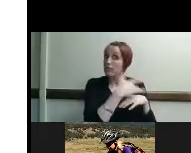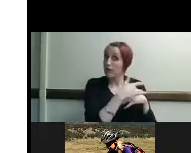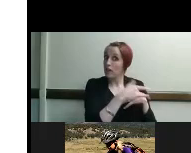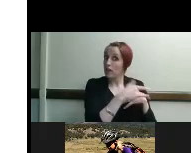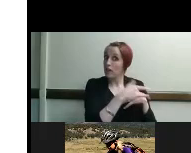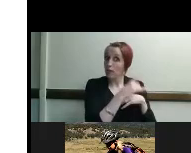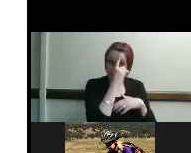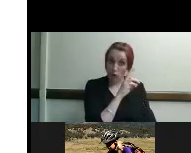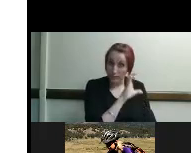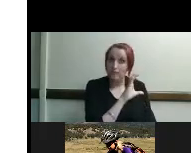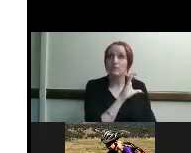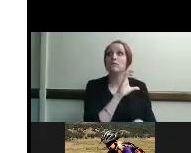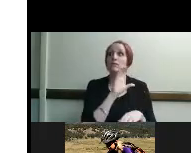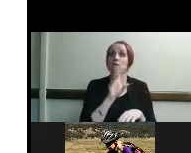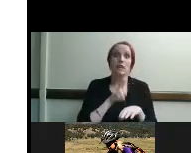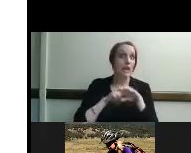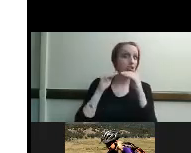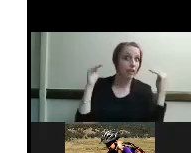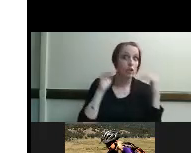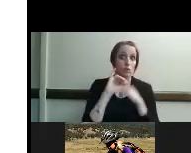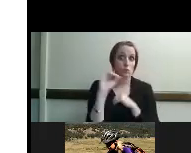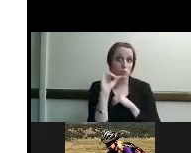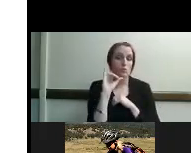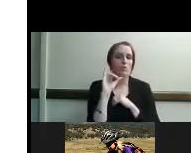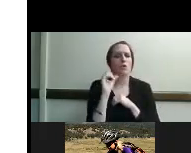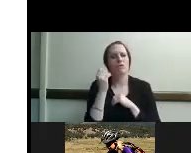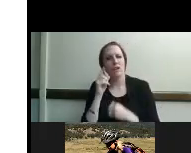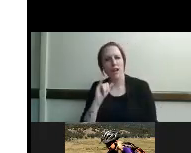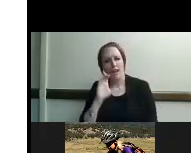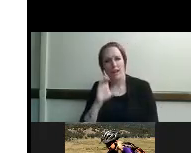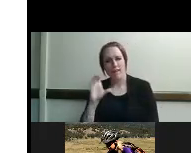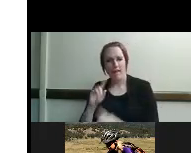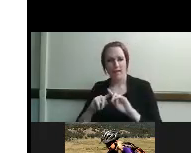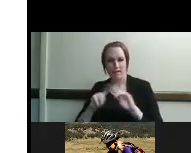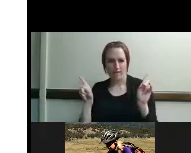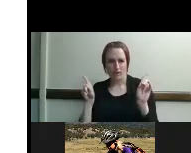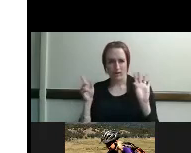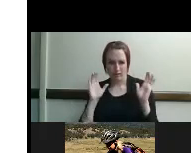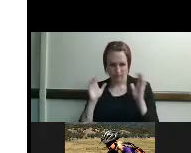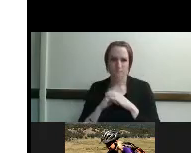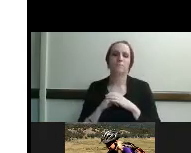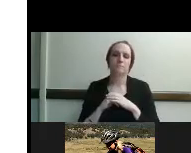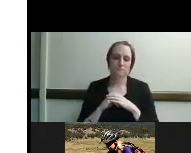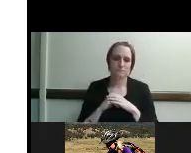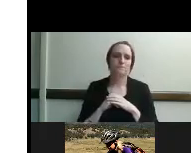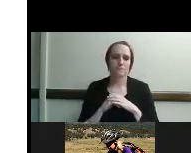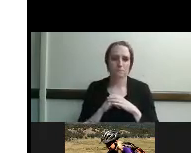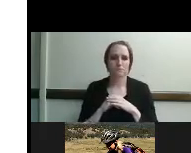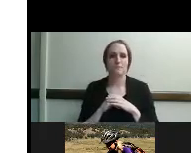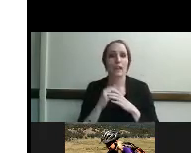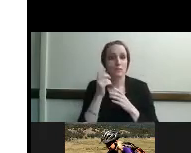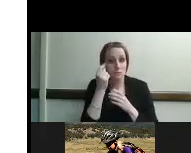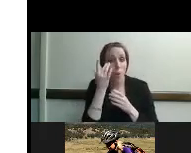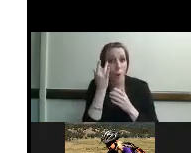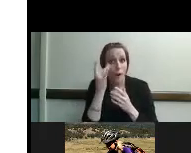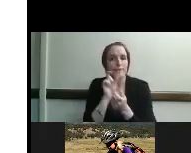and to understand how ours is different and why it's specific for deafblind individuals again